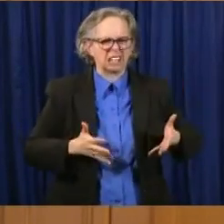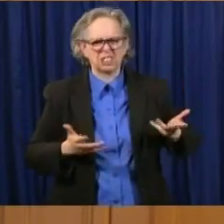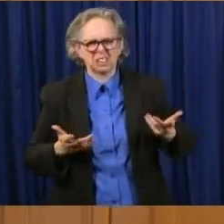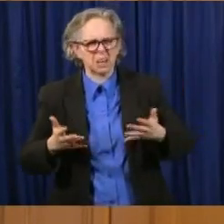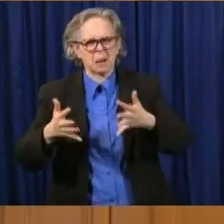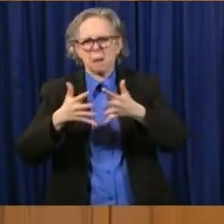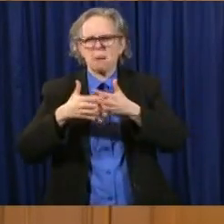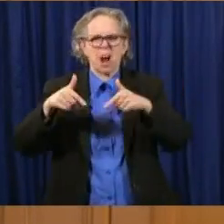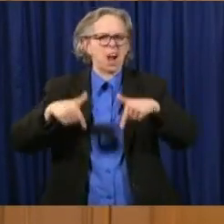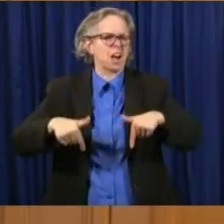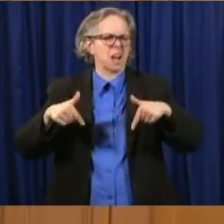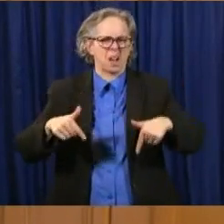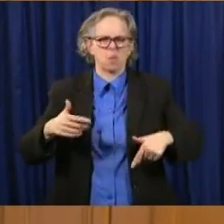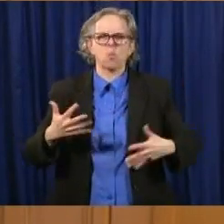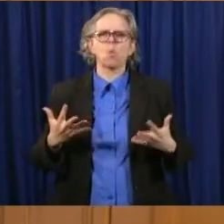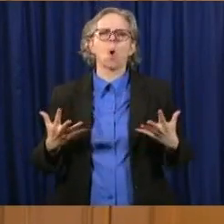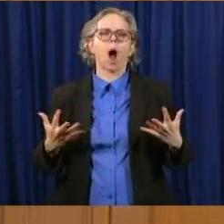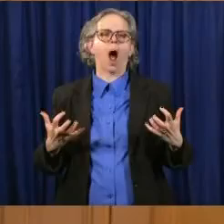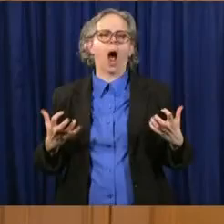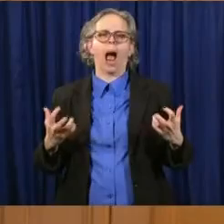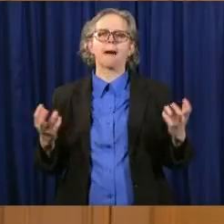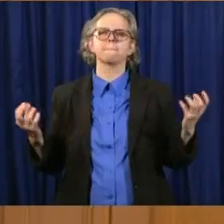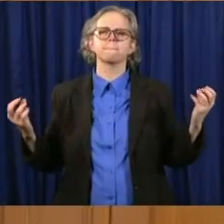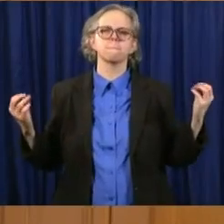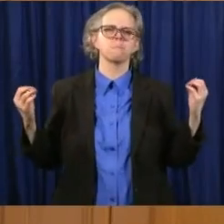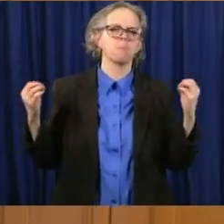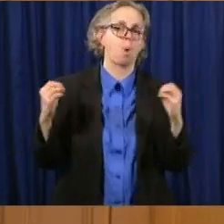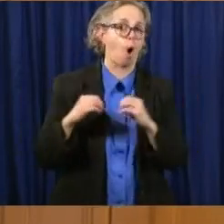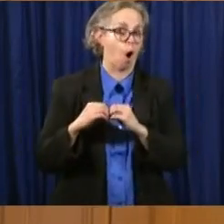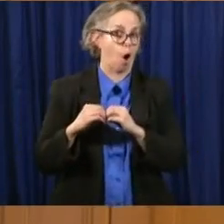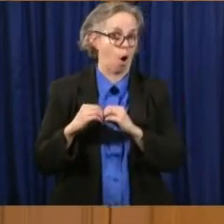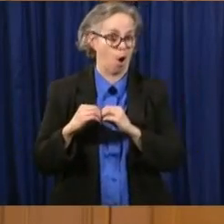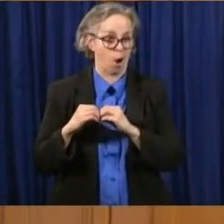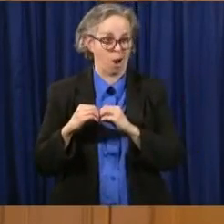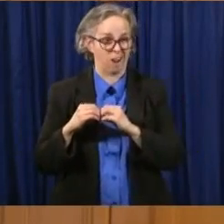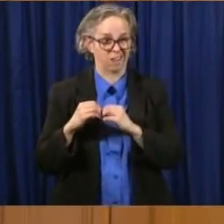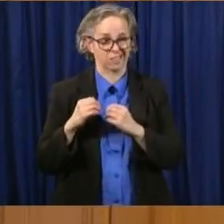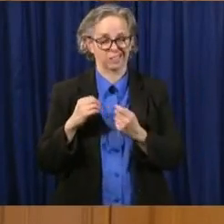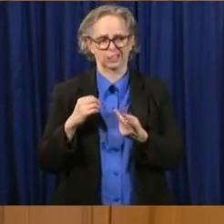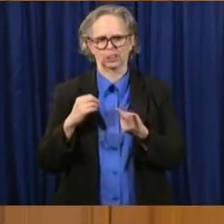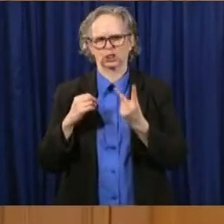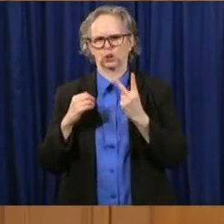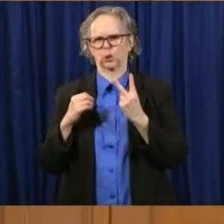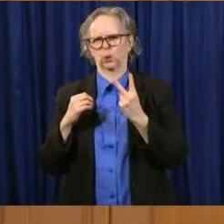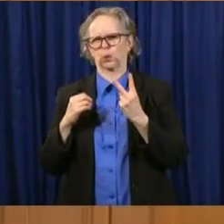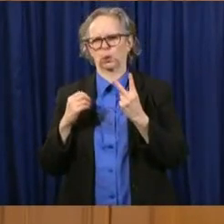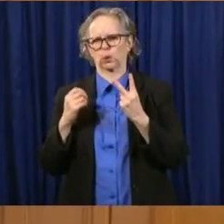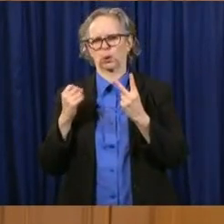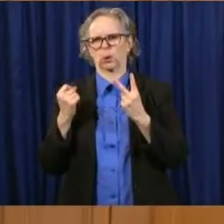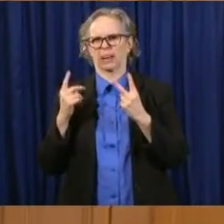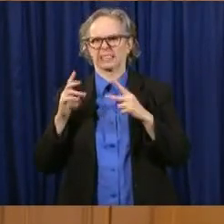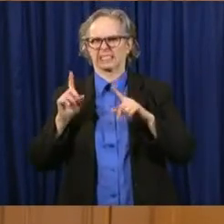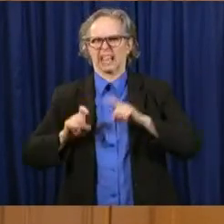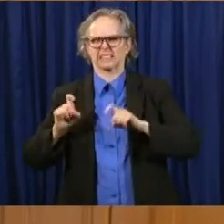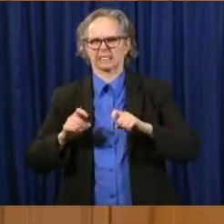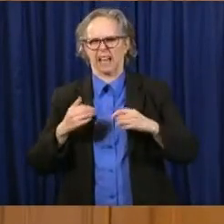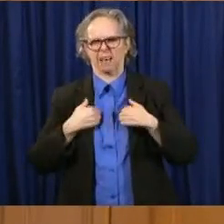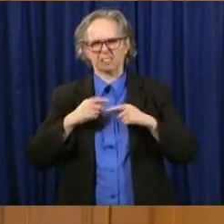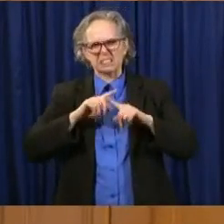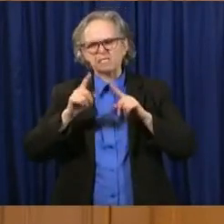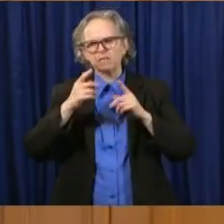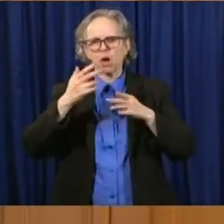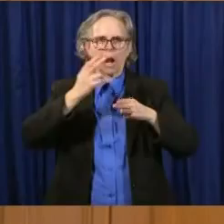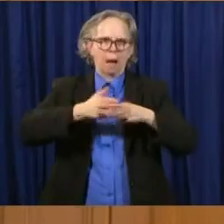had more. And there are two basic types of tests. There are many, many brands and many trying to get FDA approval,